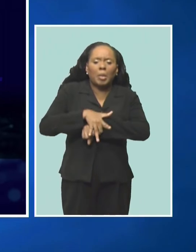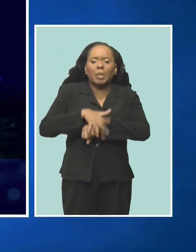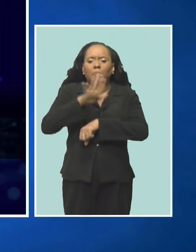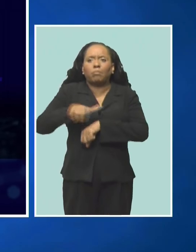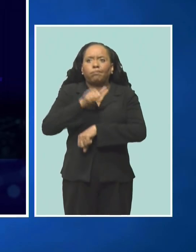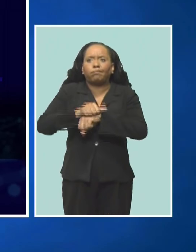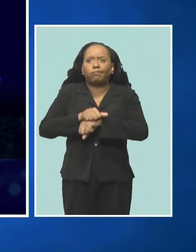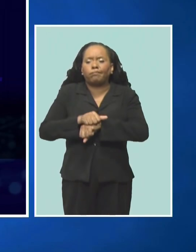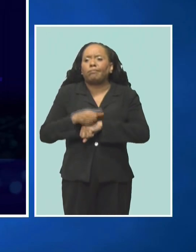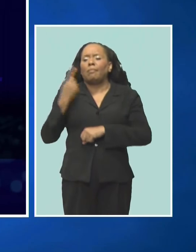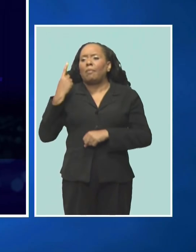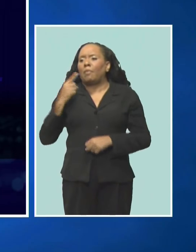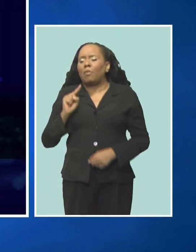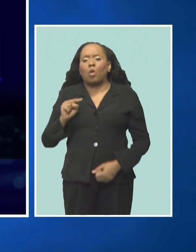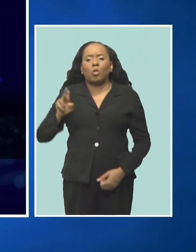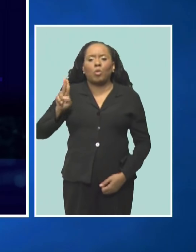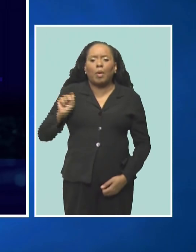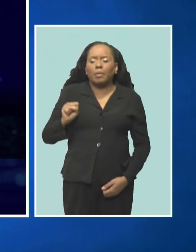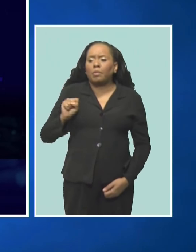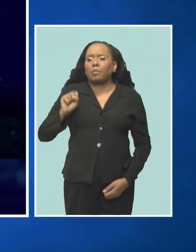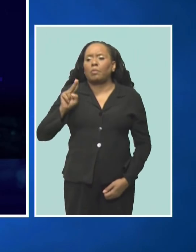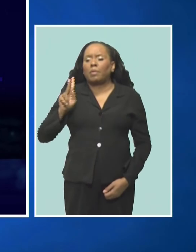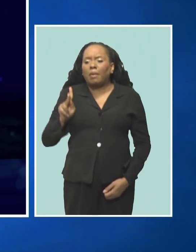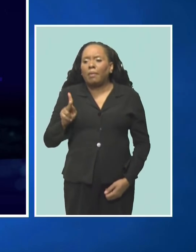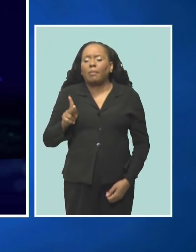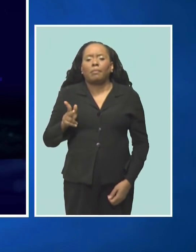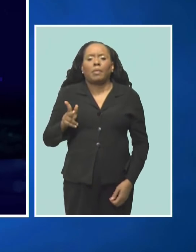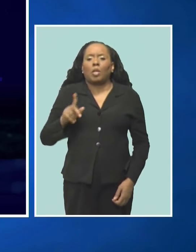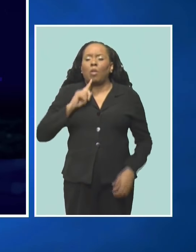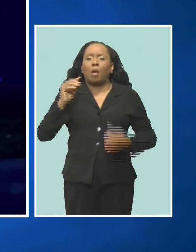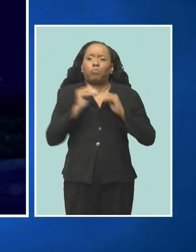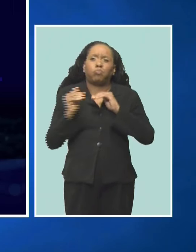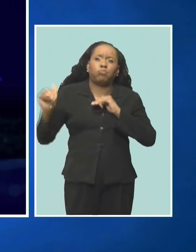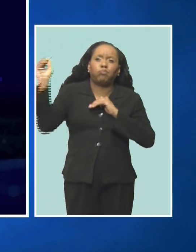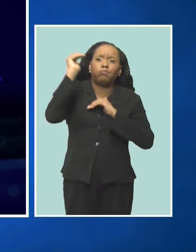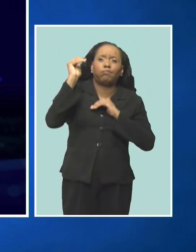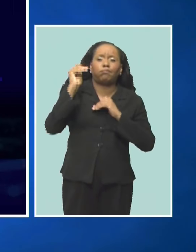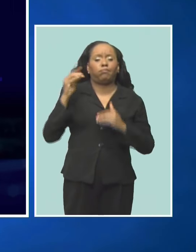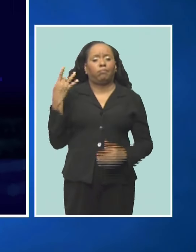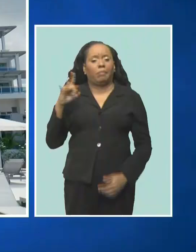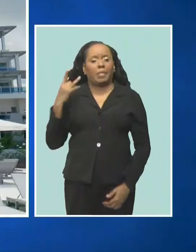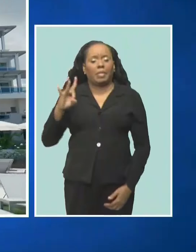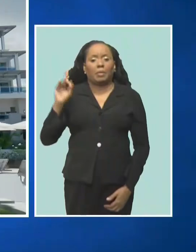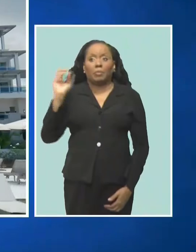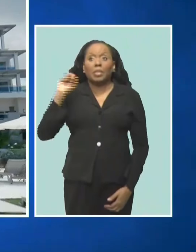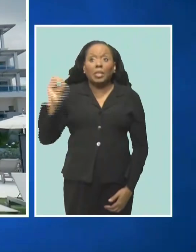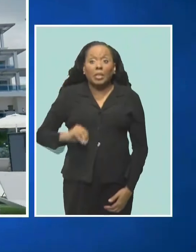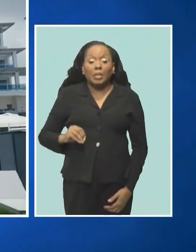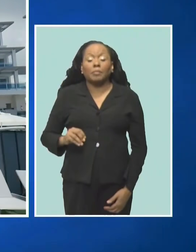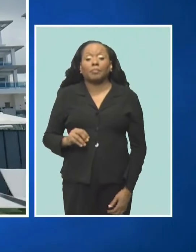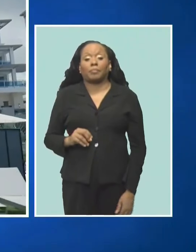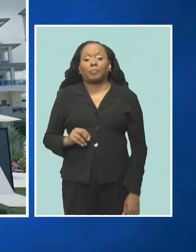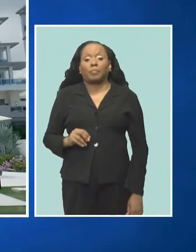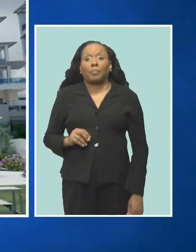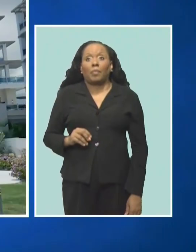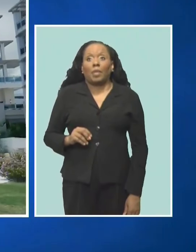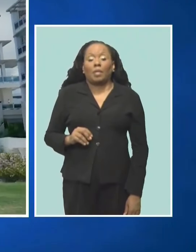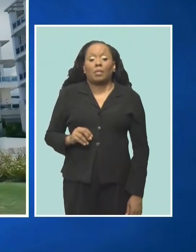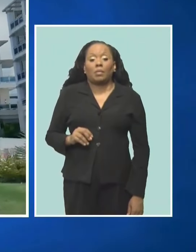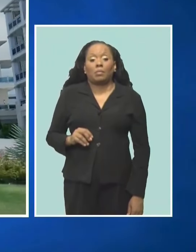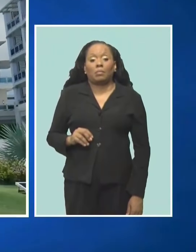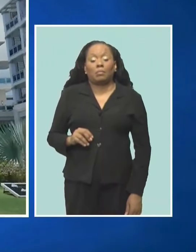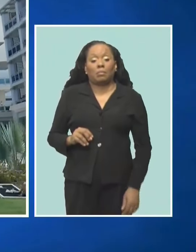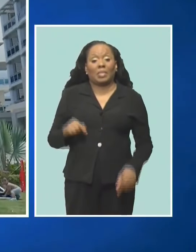source markets are exceeding 2023 by 18 percent and that from January to June